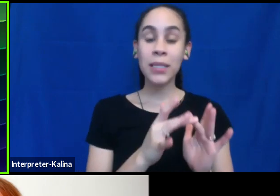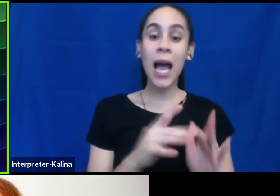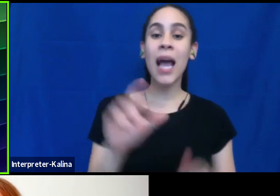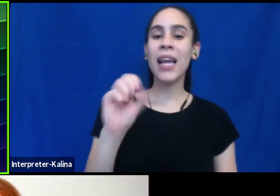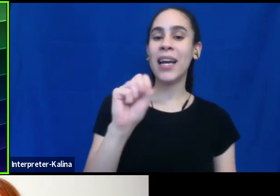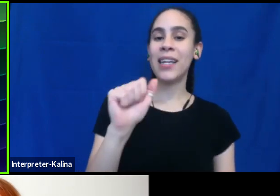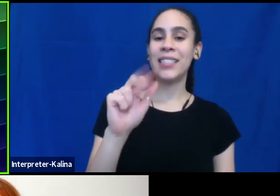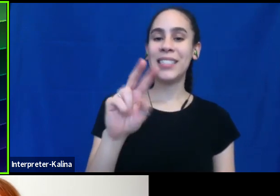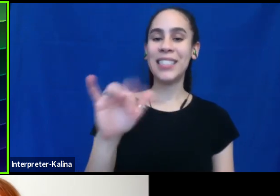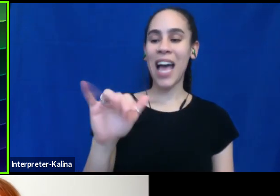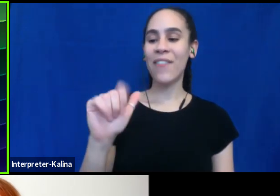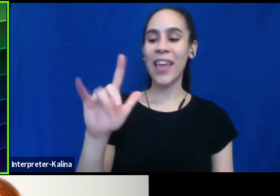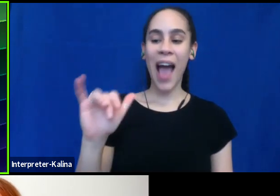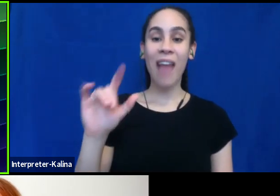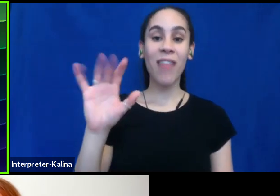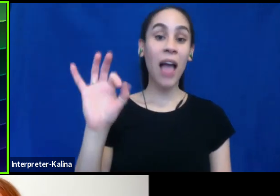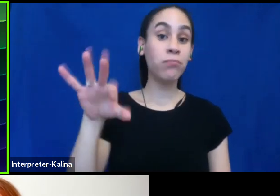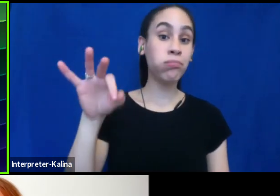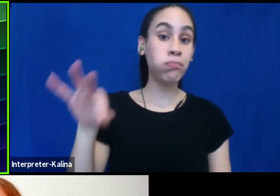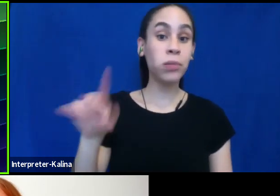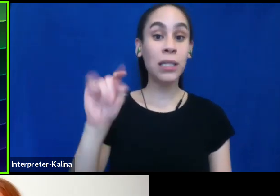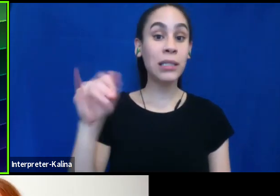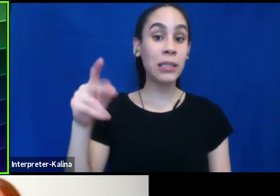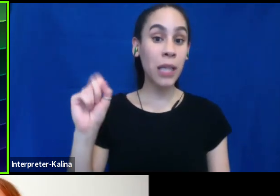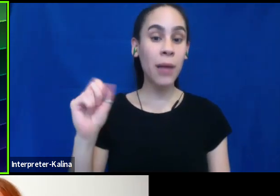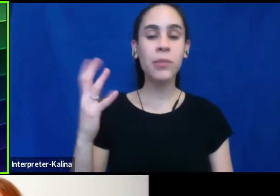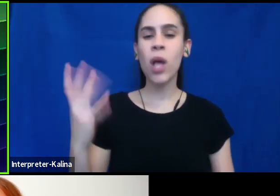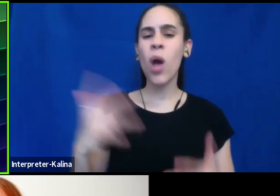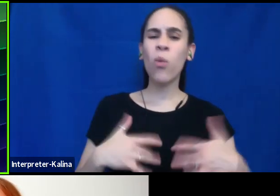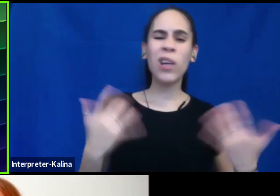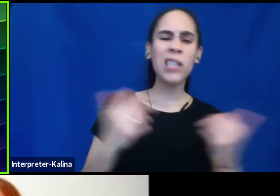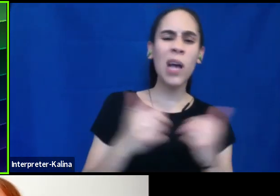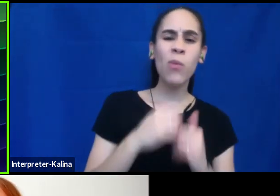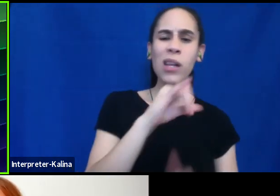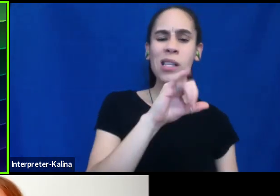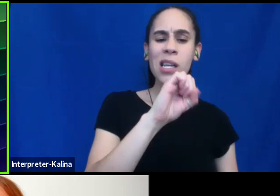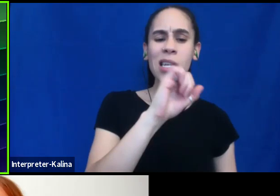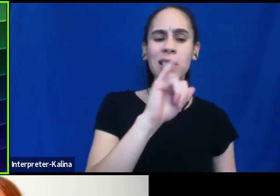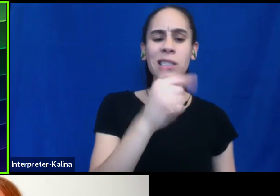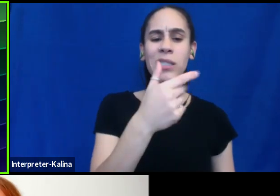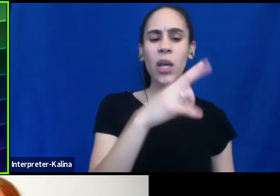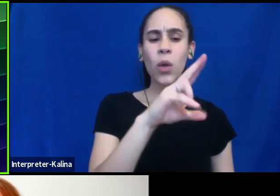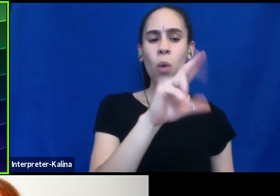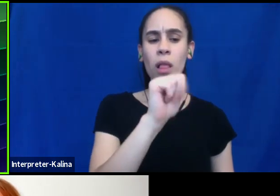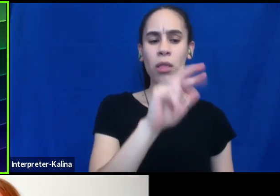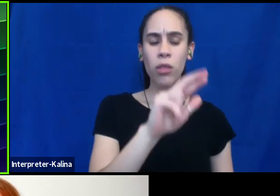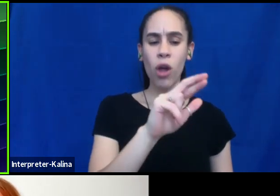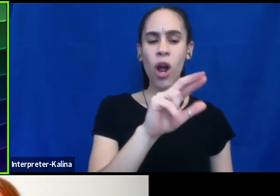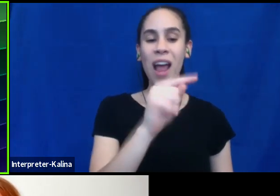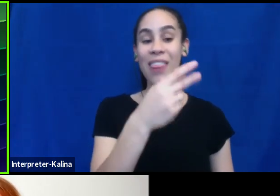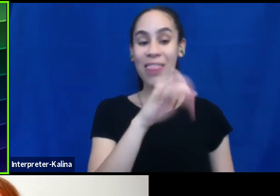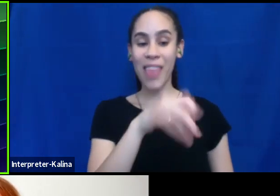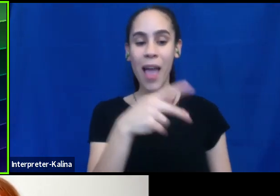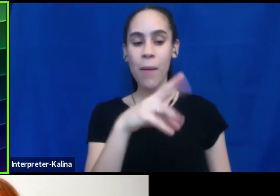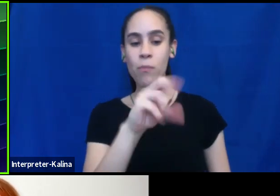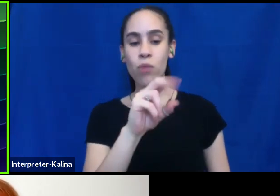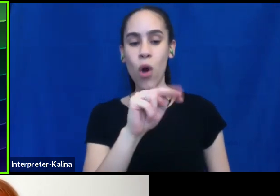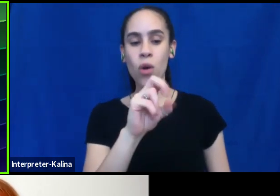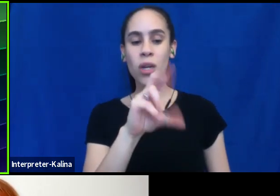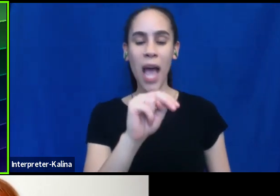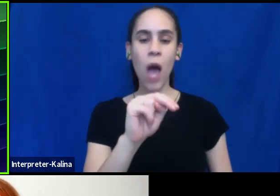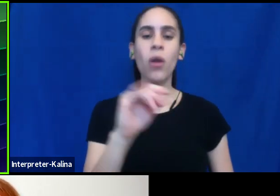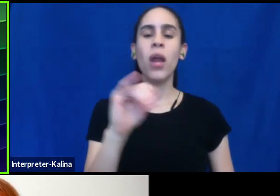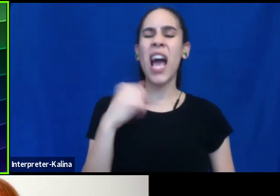um, things like, you know, what's up with singular, they pronoun and, um, what's up. I just, just finished one on what's up with, um,